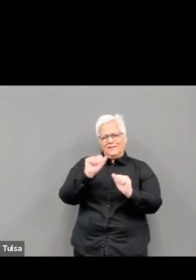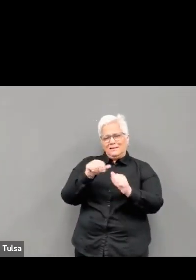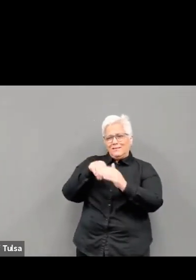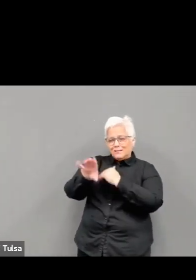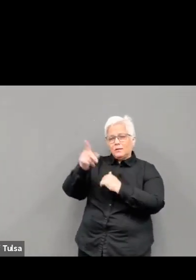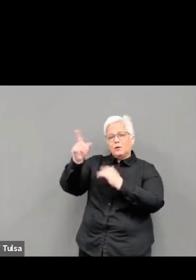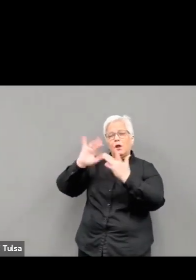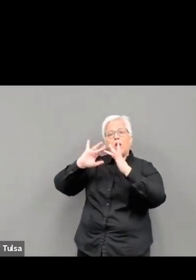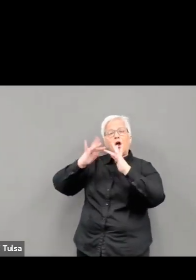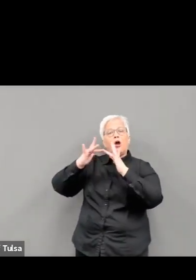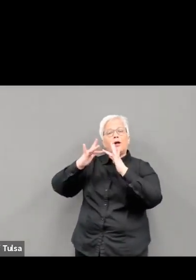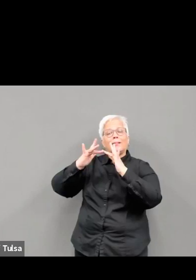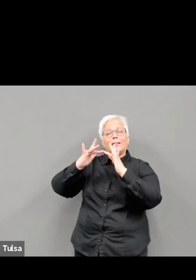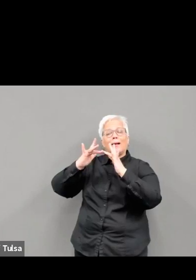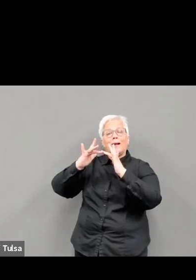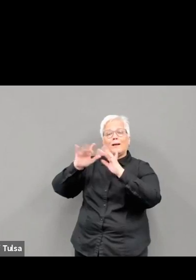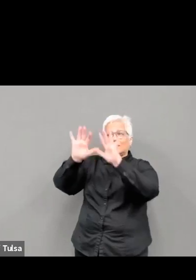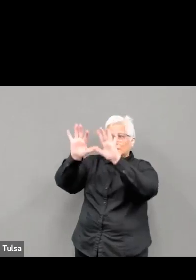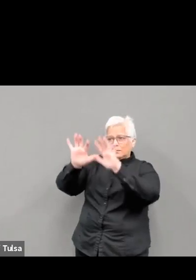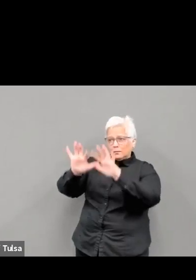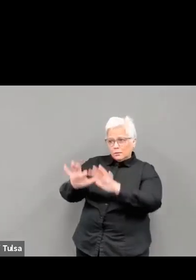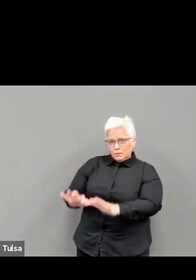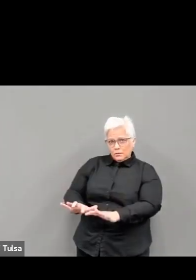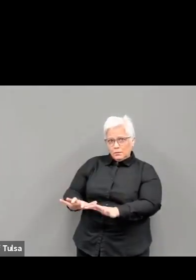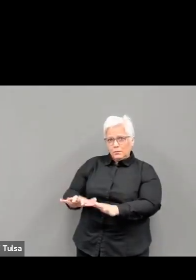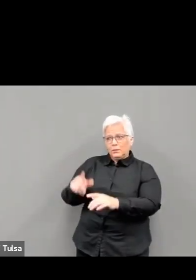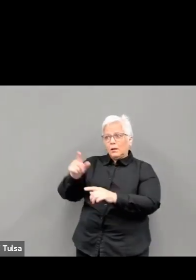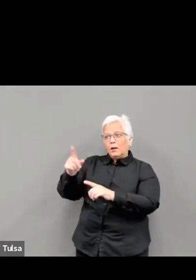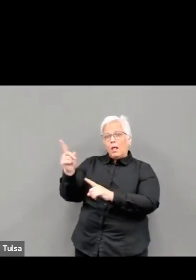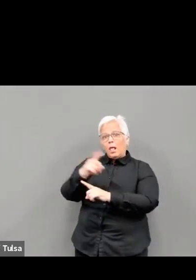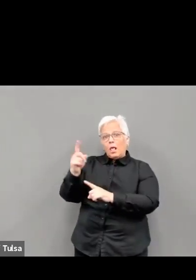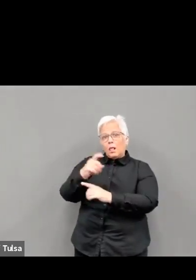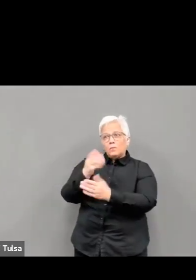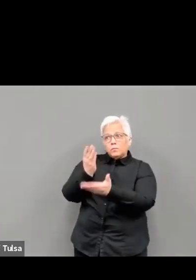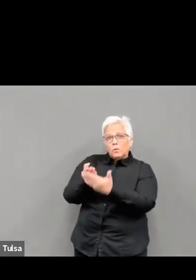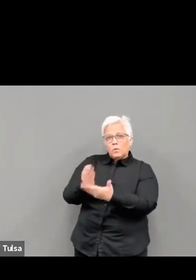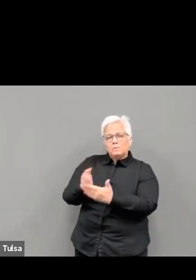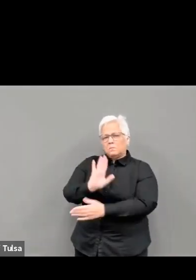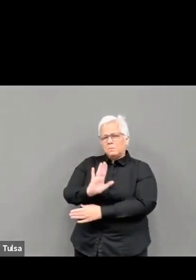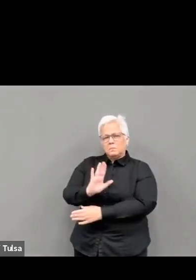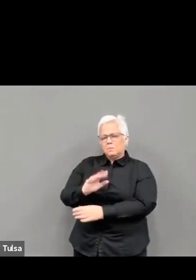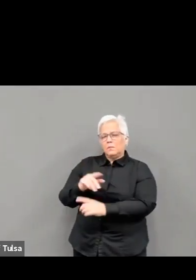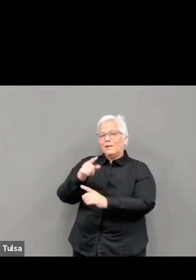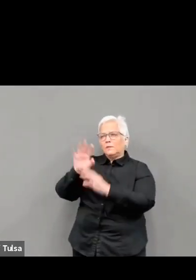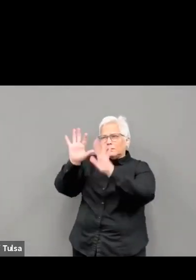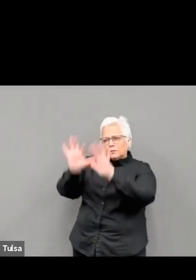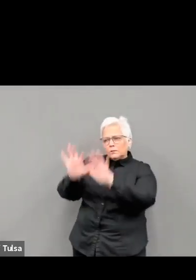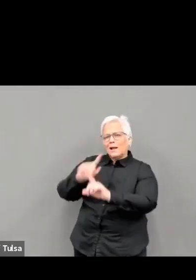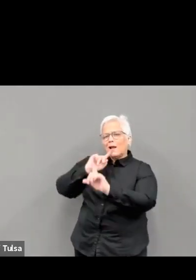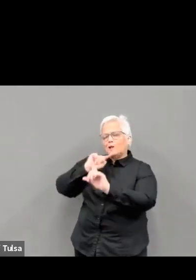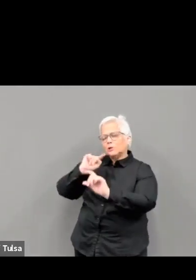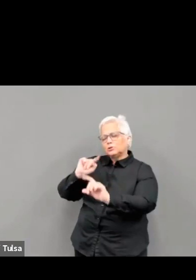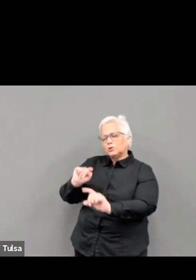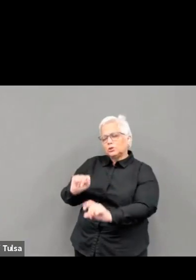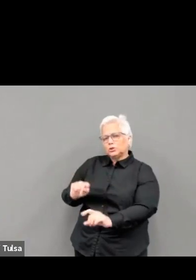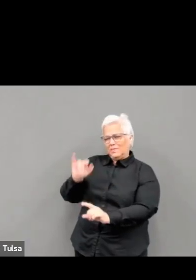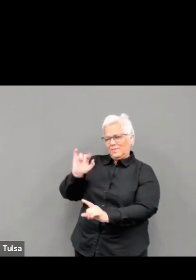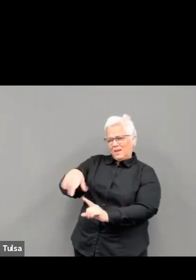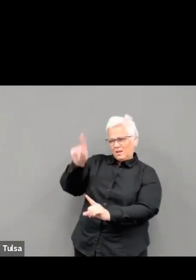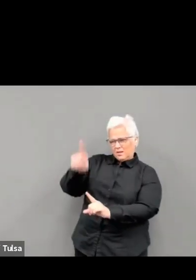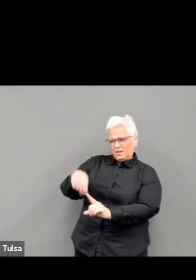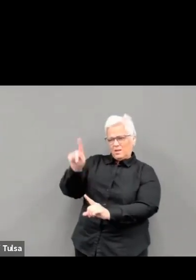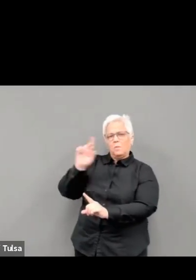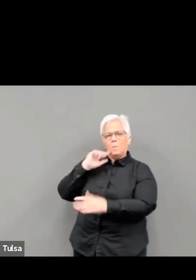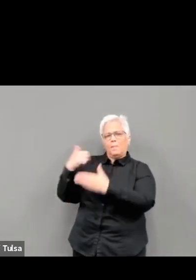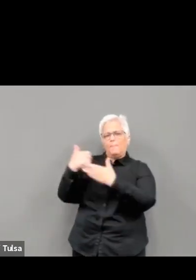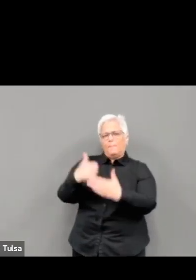for the vaccine. We know that COVID-19 can be more severe and even deadly for people with certain underlying health conditions. If